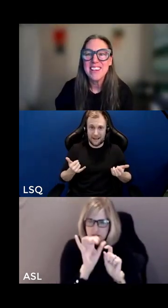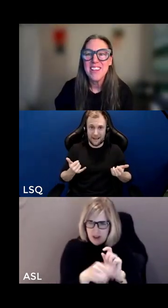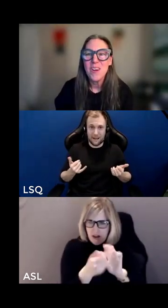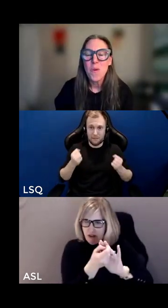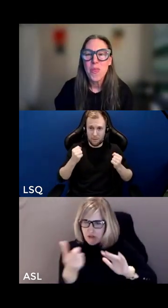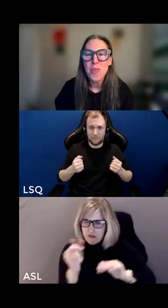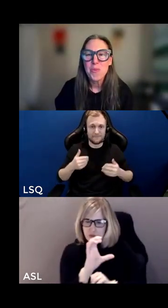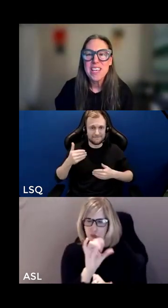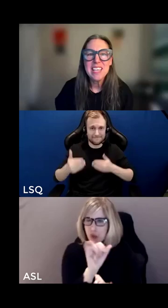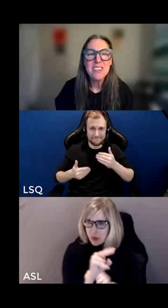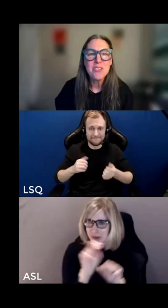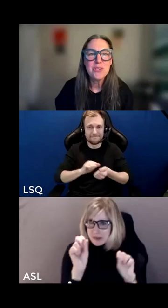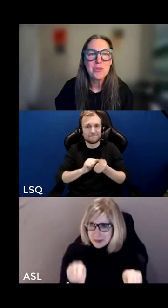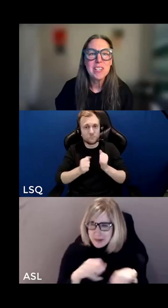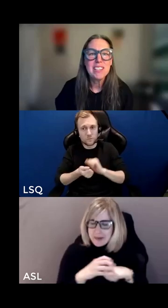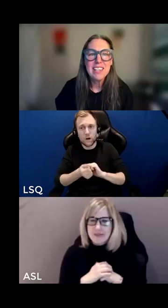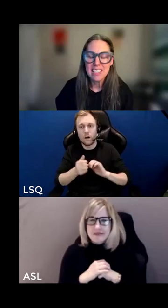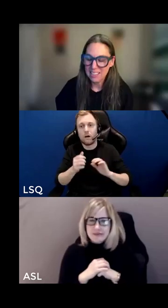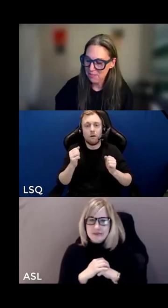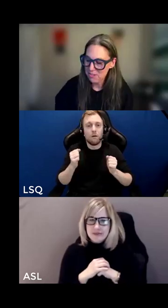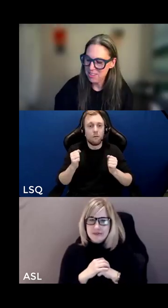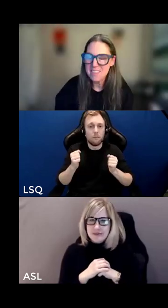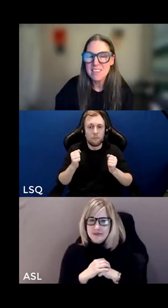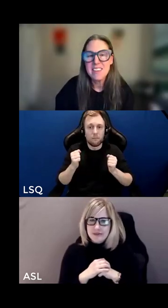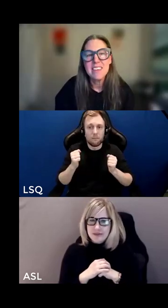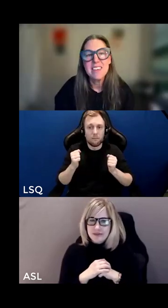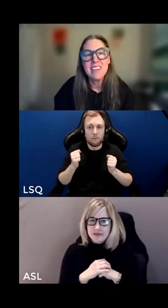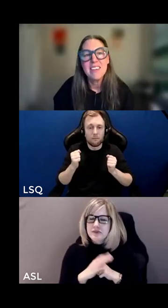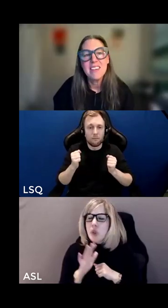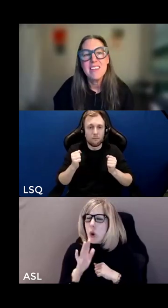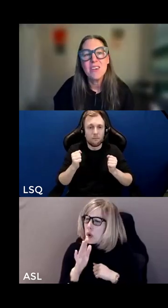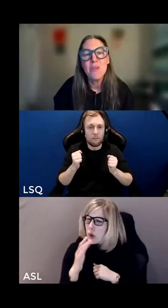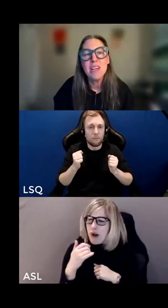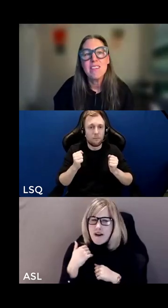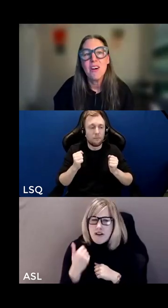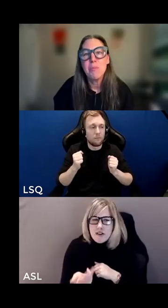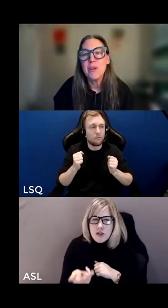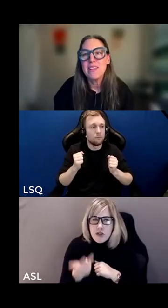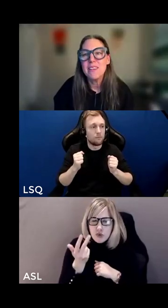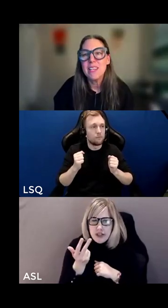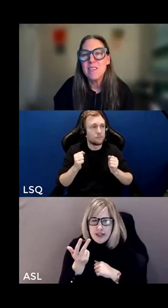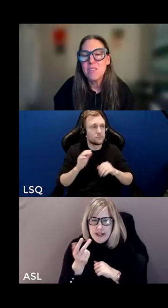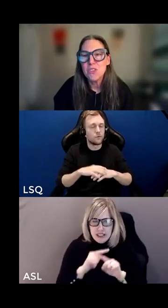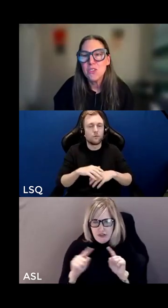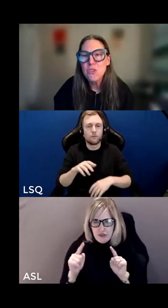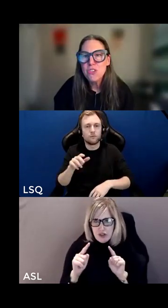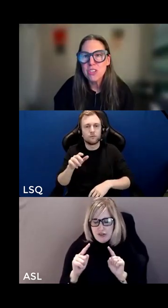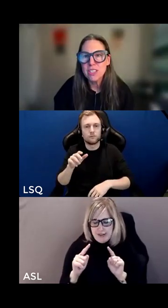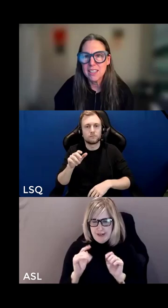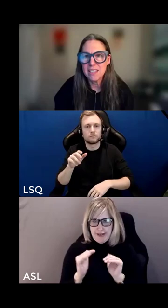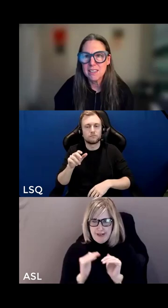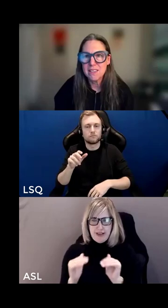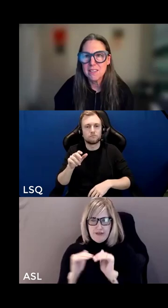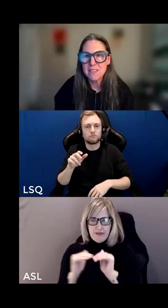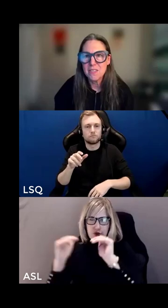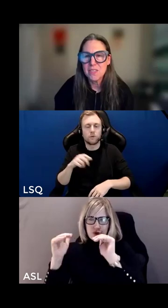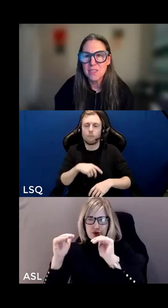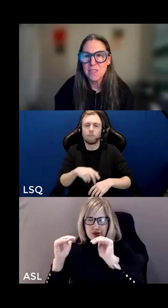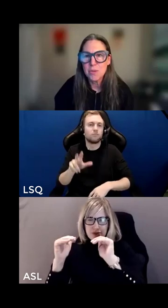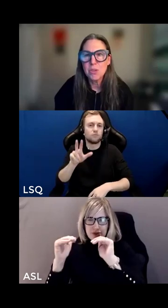today with three interrelated levels these coins operate institutionally